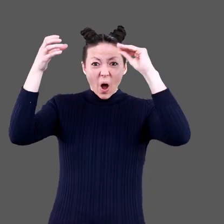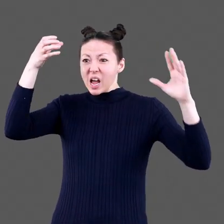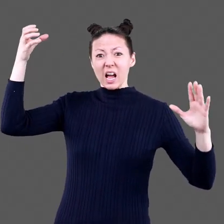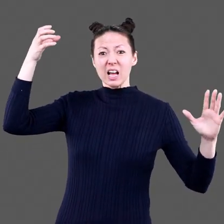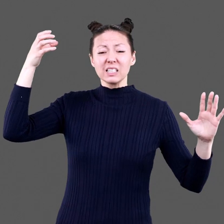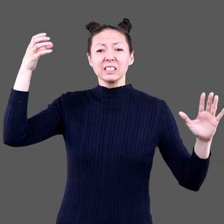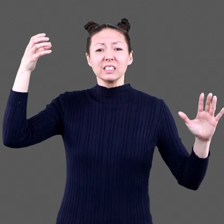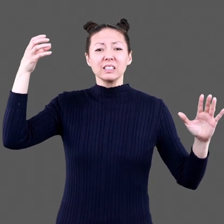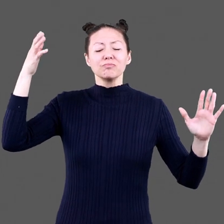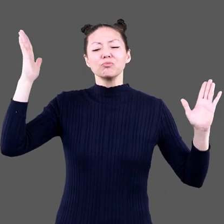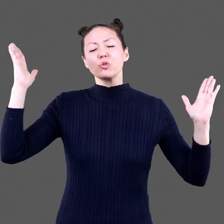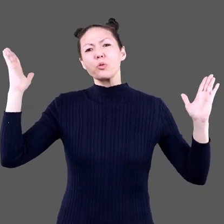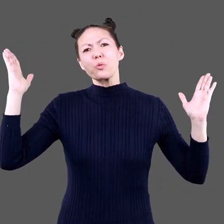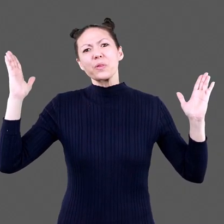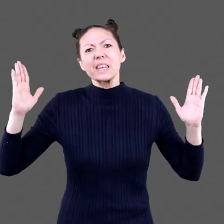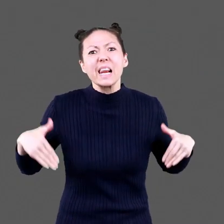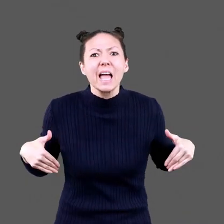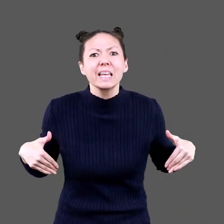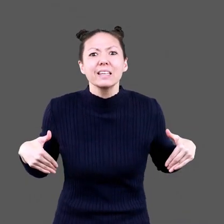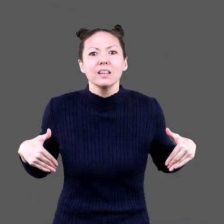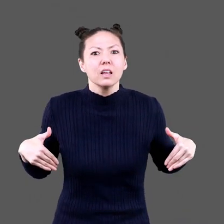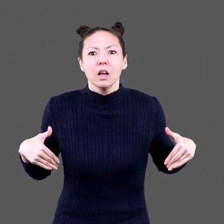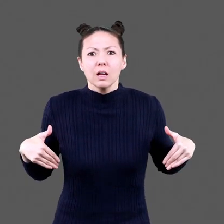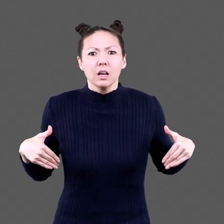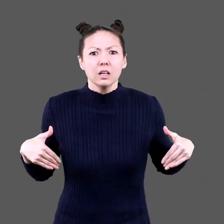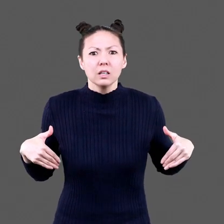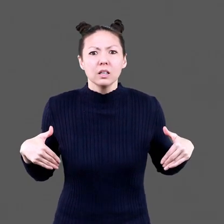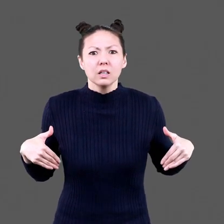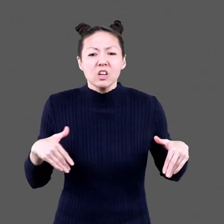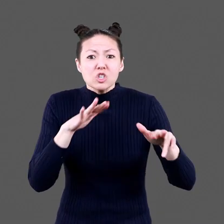up his hand Too late!